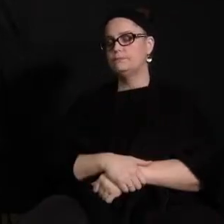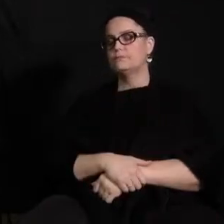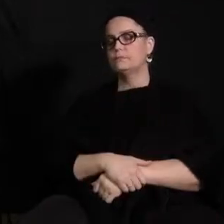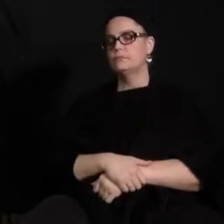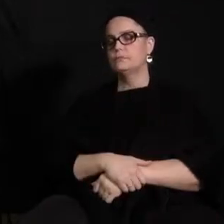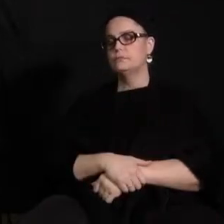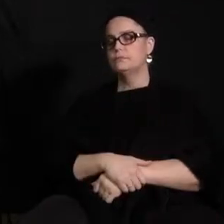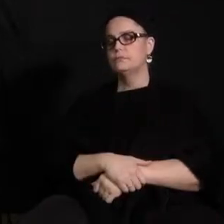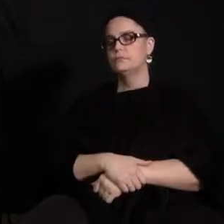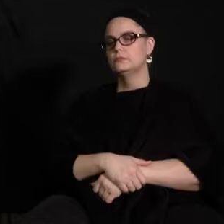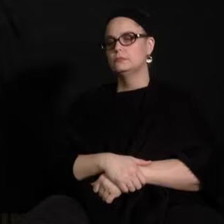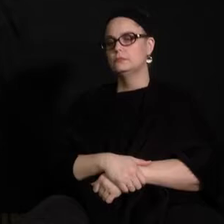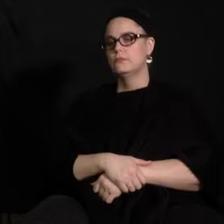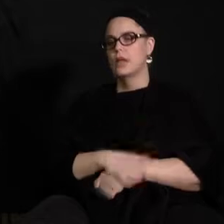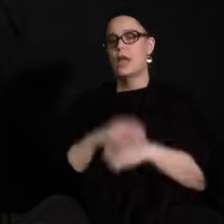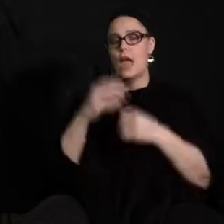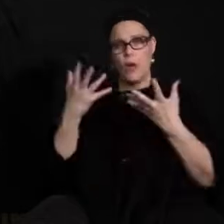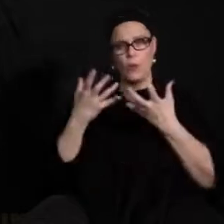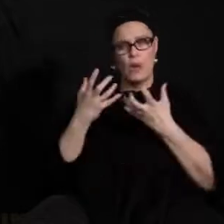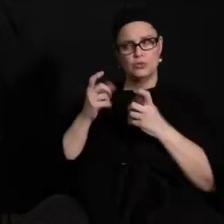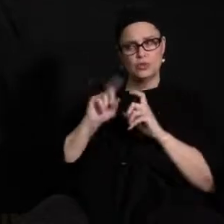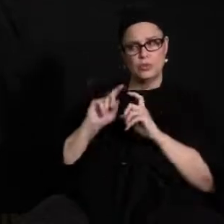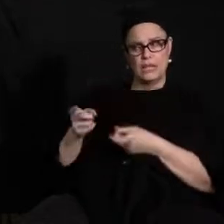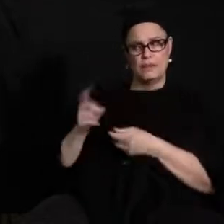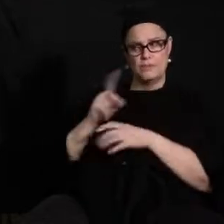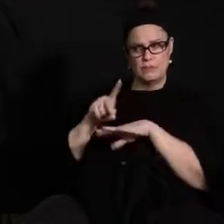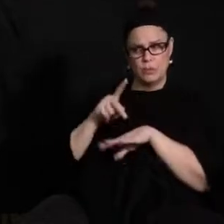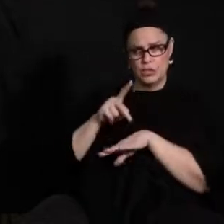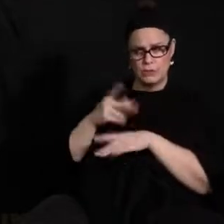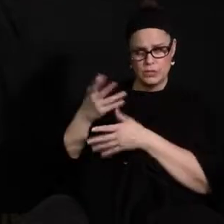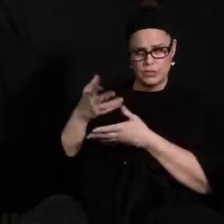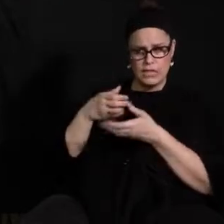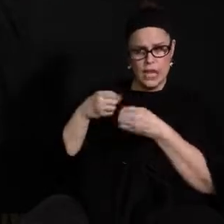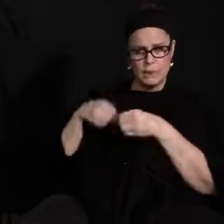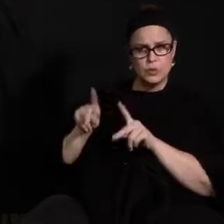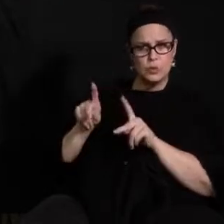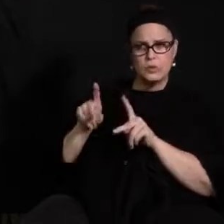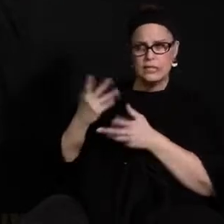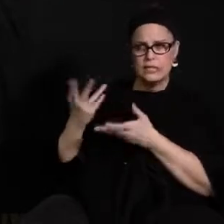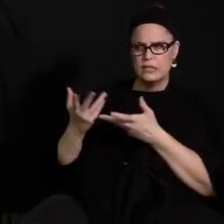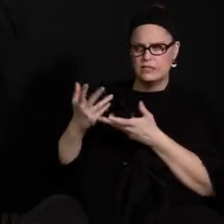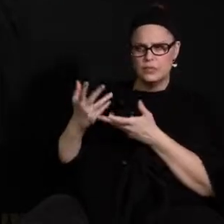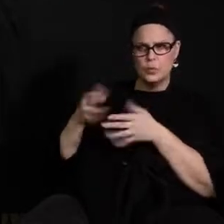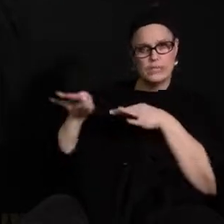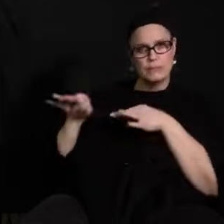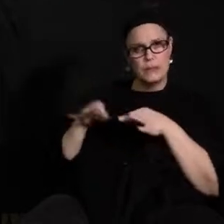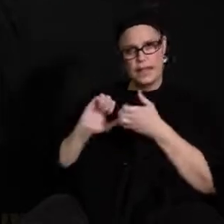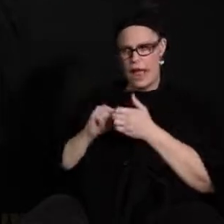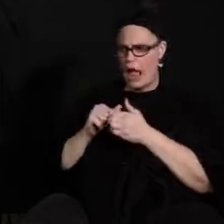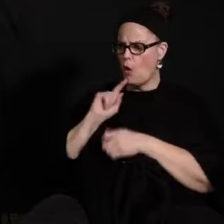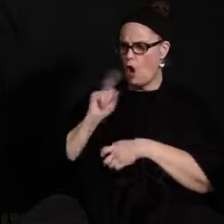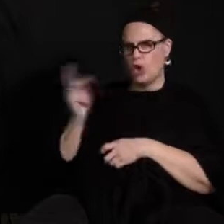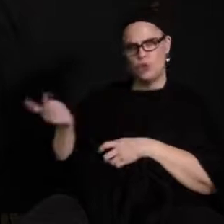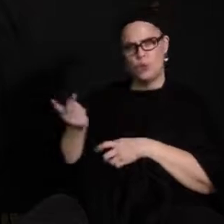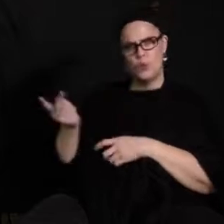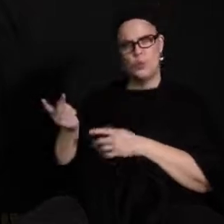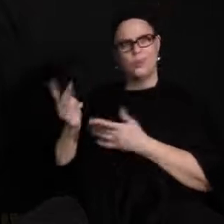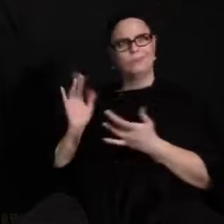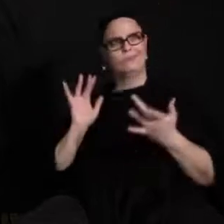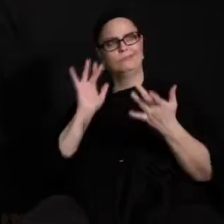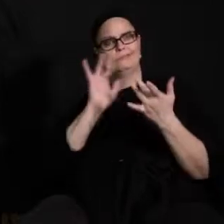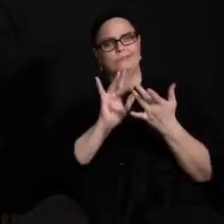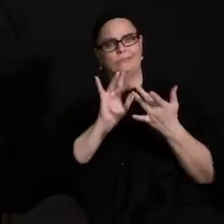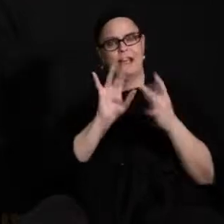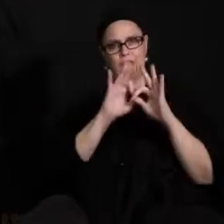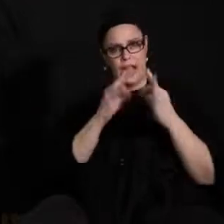uh give our principals a quick opportunity to just talk about how are you guys uh reaching some of the el families and i know uh dr brown and